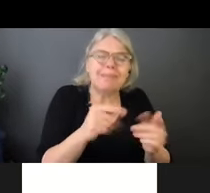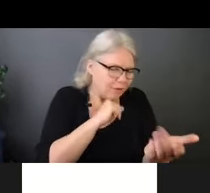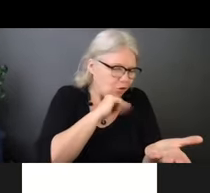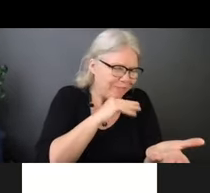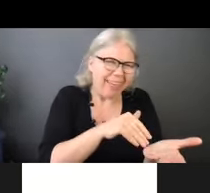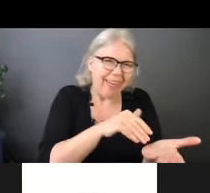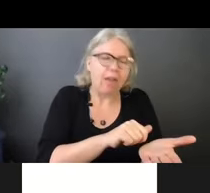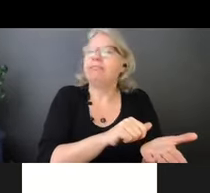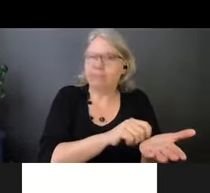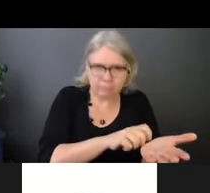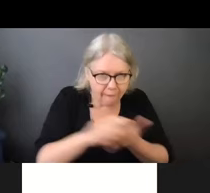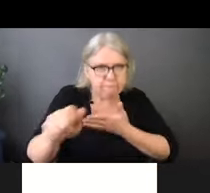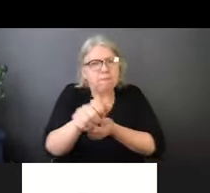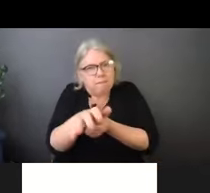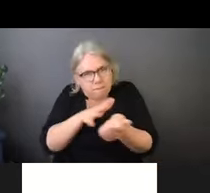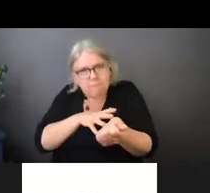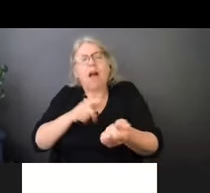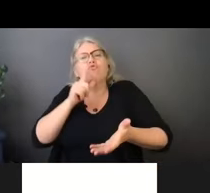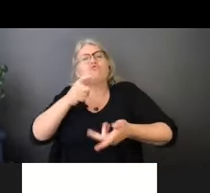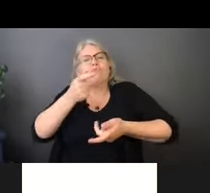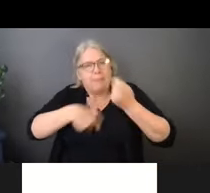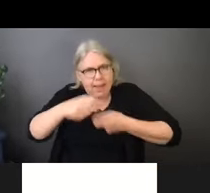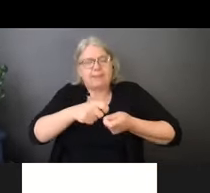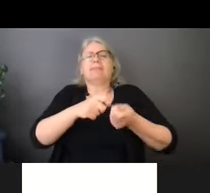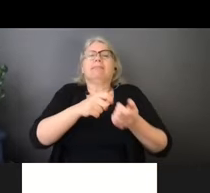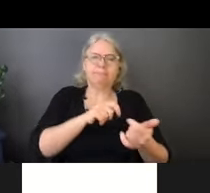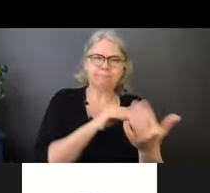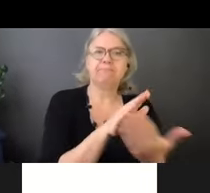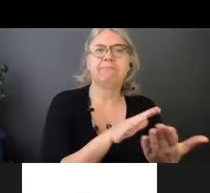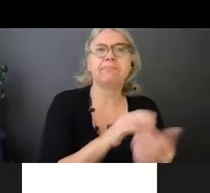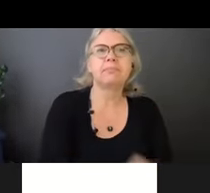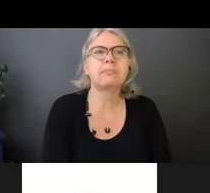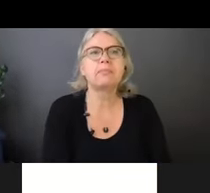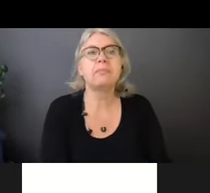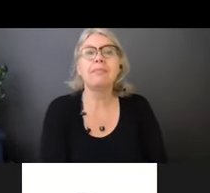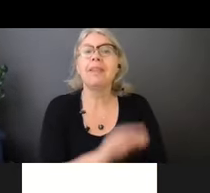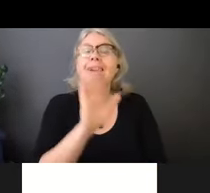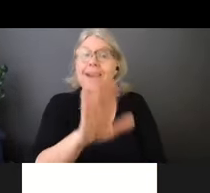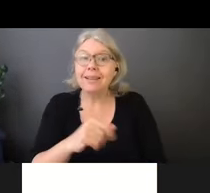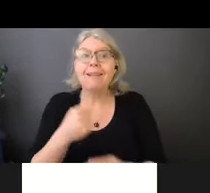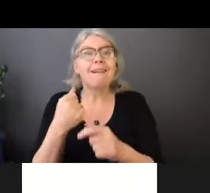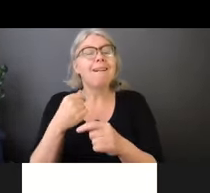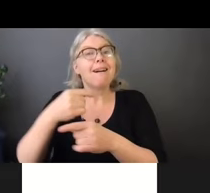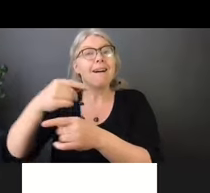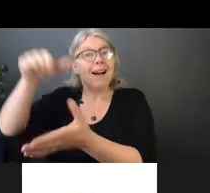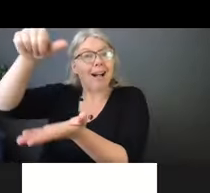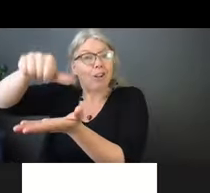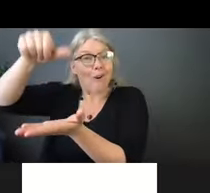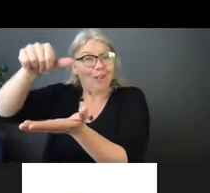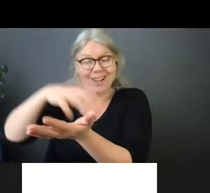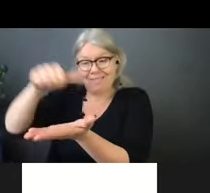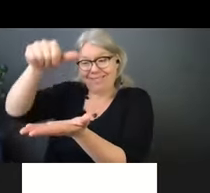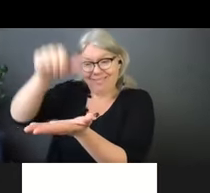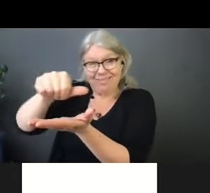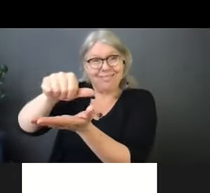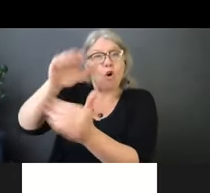reuse disposable gloves, and do not use alcohol-based hand rub to wash your gloves to use them again, because the alcohol will